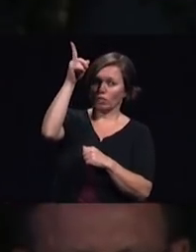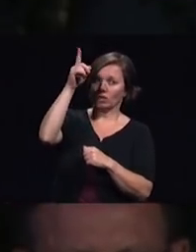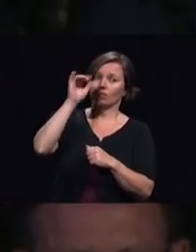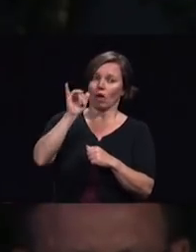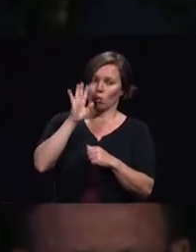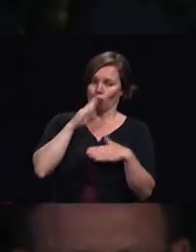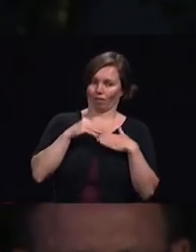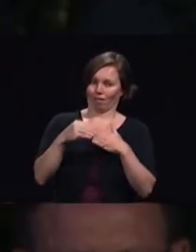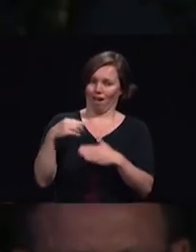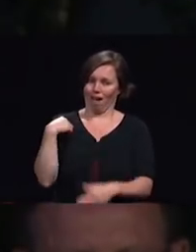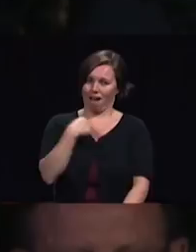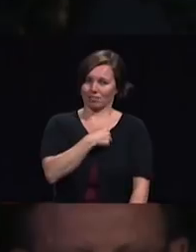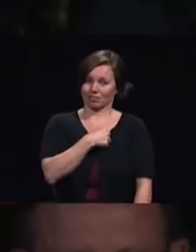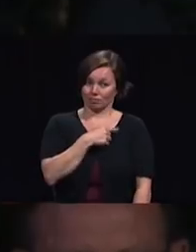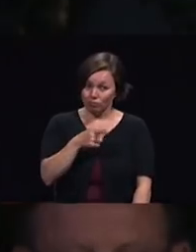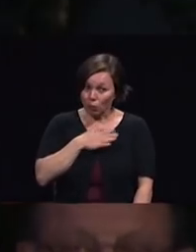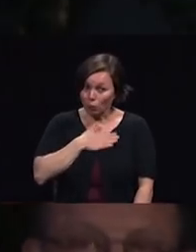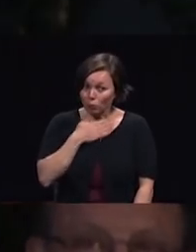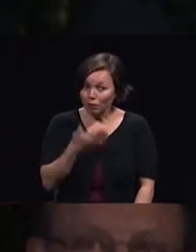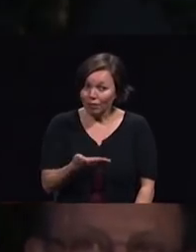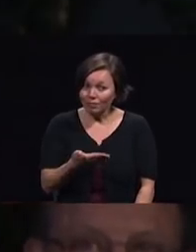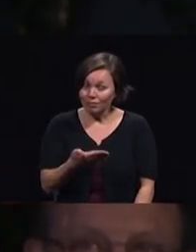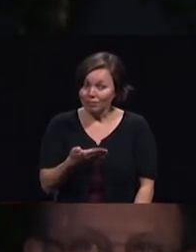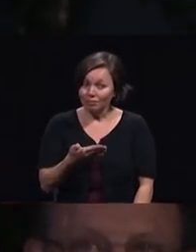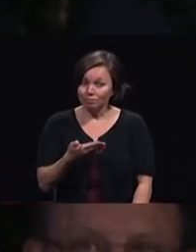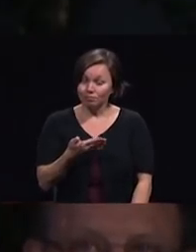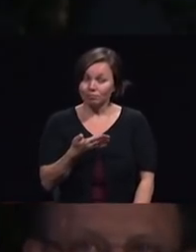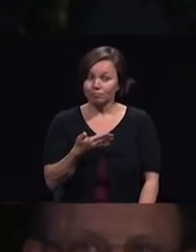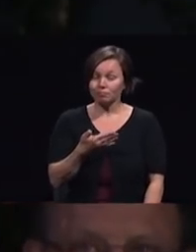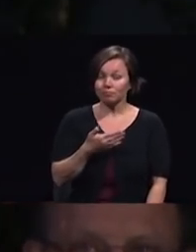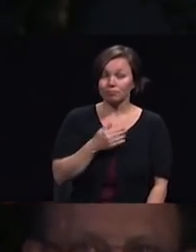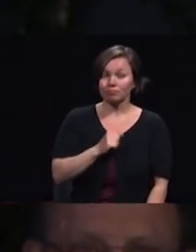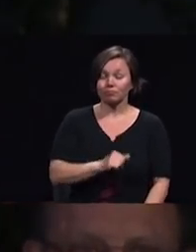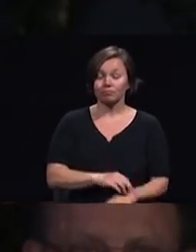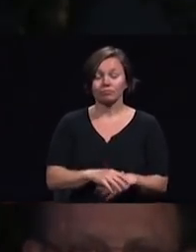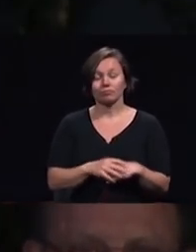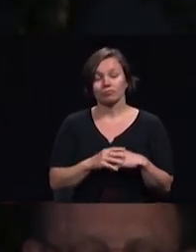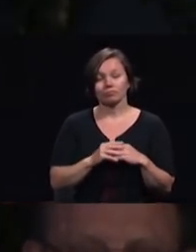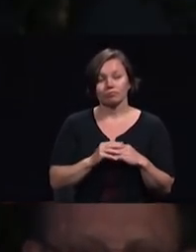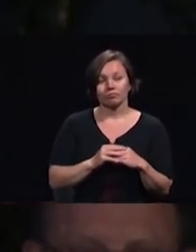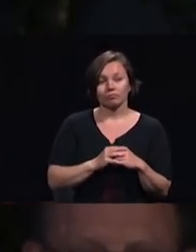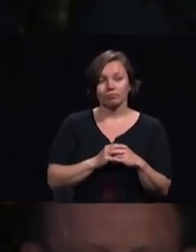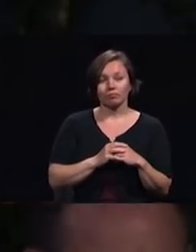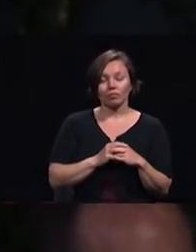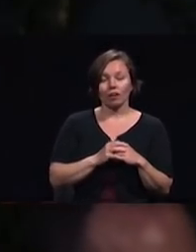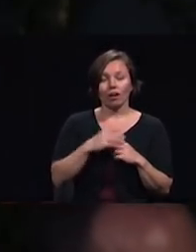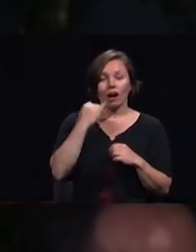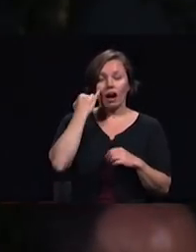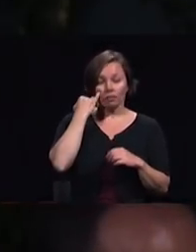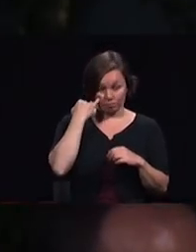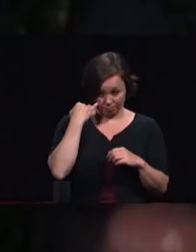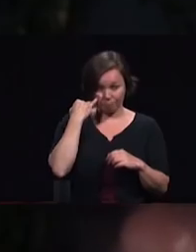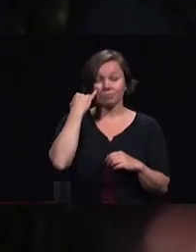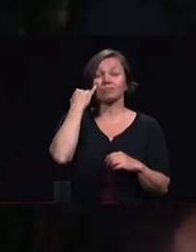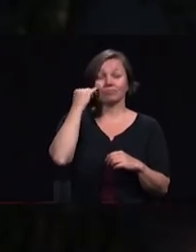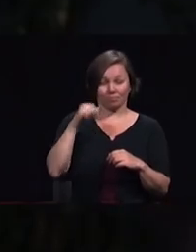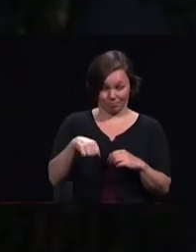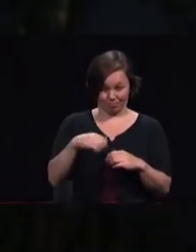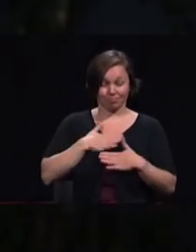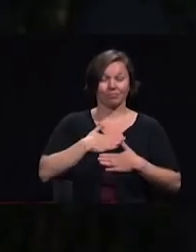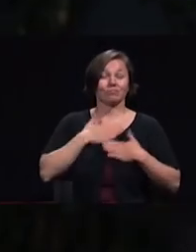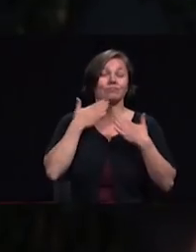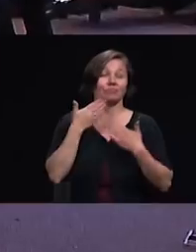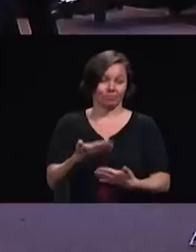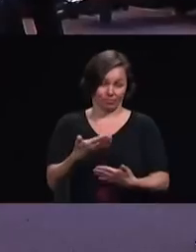second coming if so would you quietly stand to your feet in